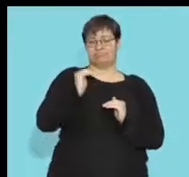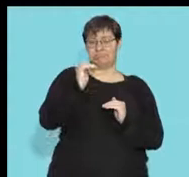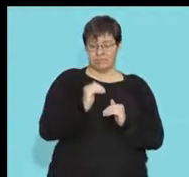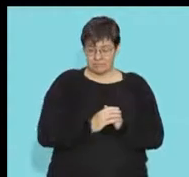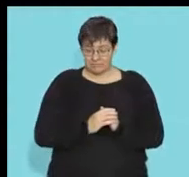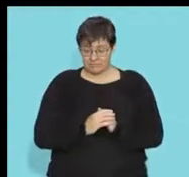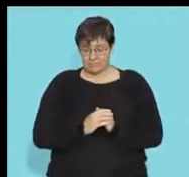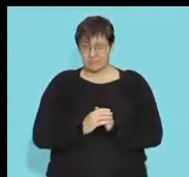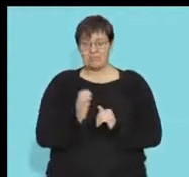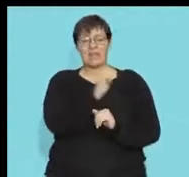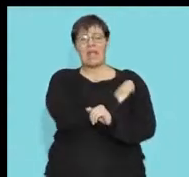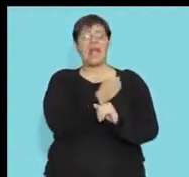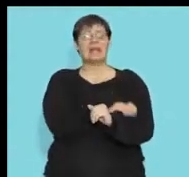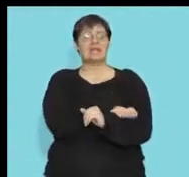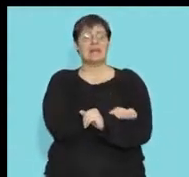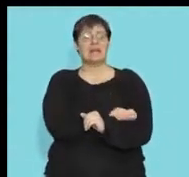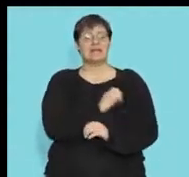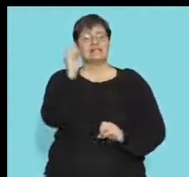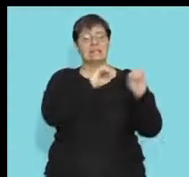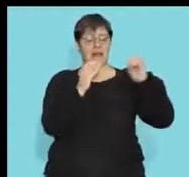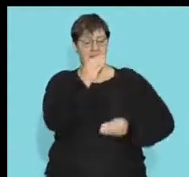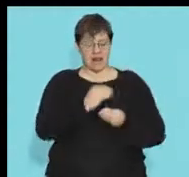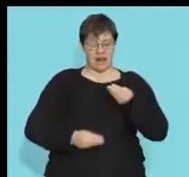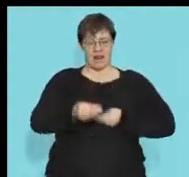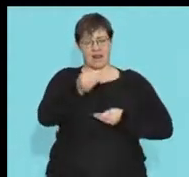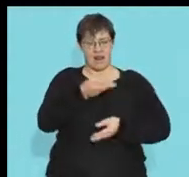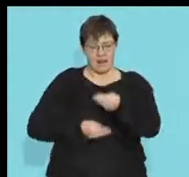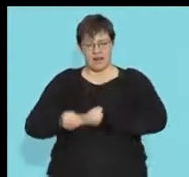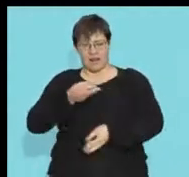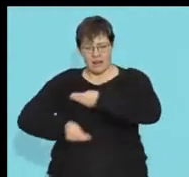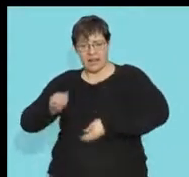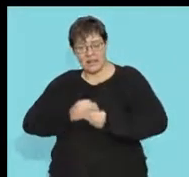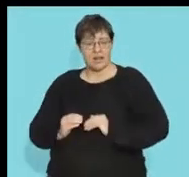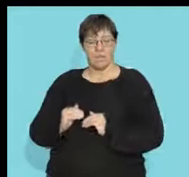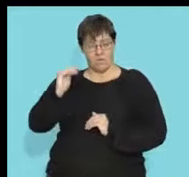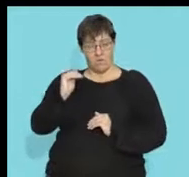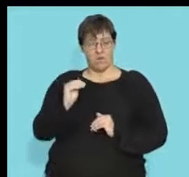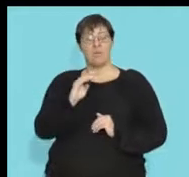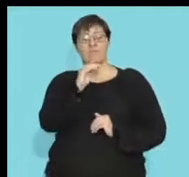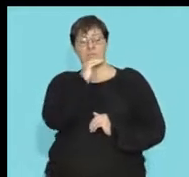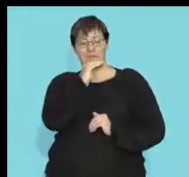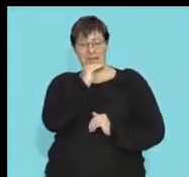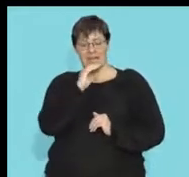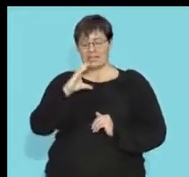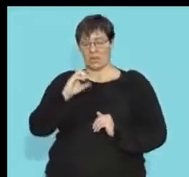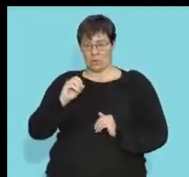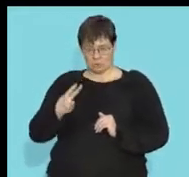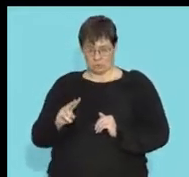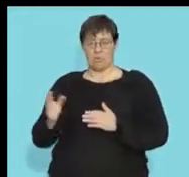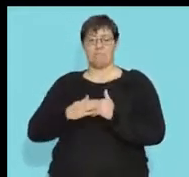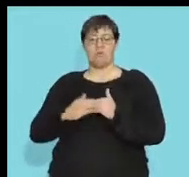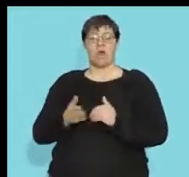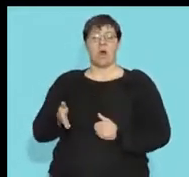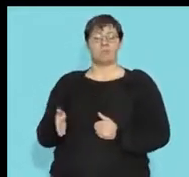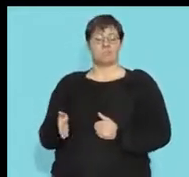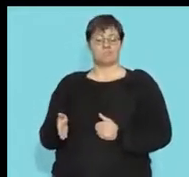this energy and what does an increase in cellular respiration mean it means there's an increase in carbon dioxide and